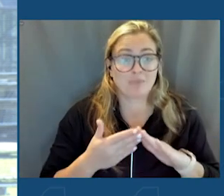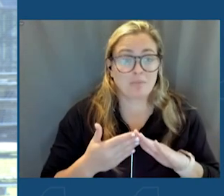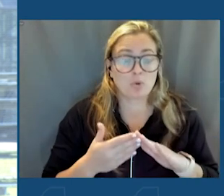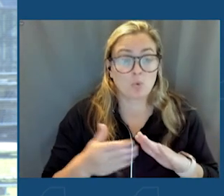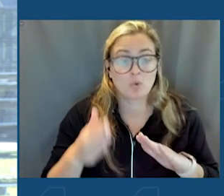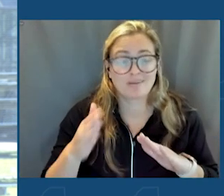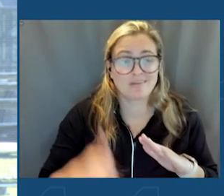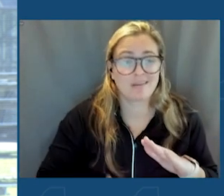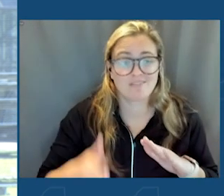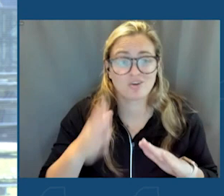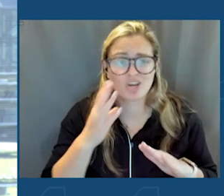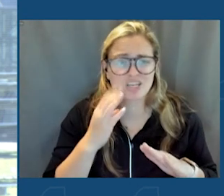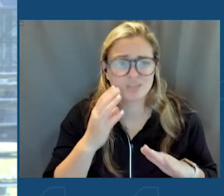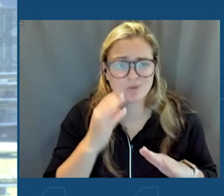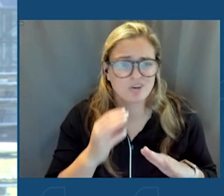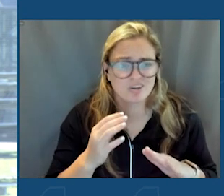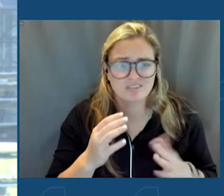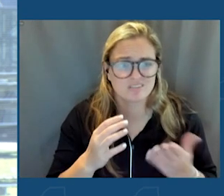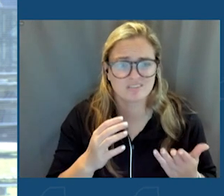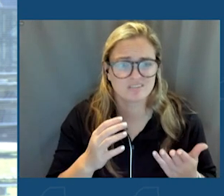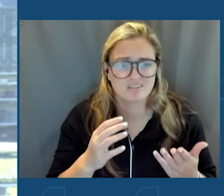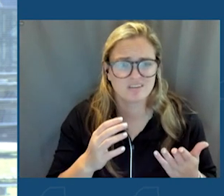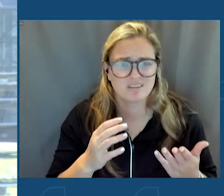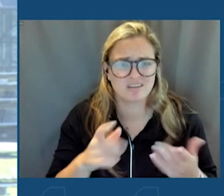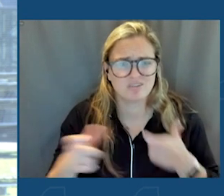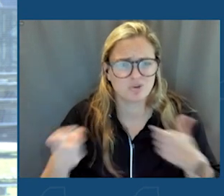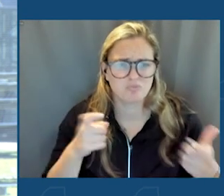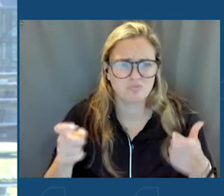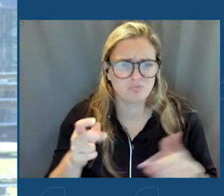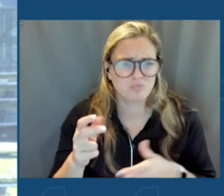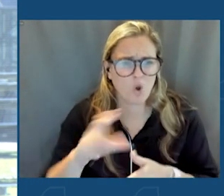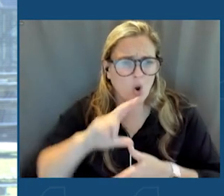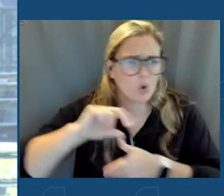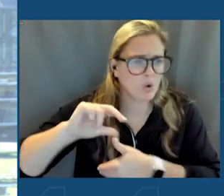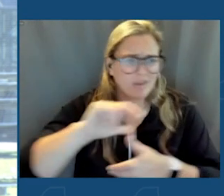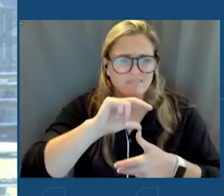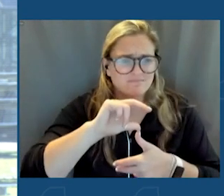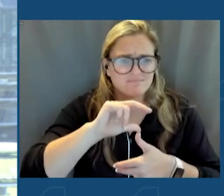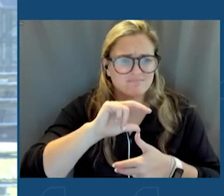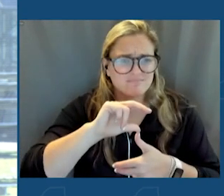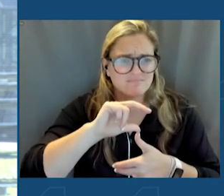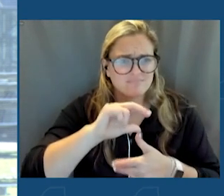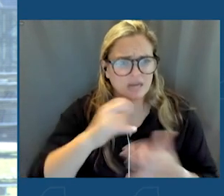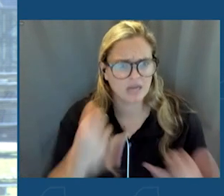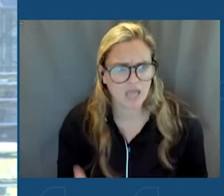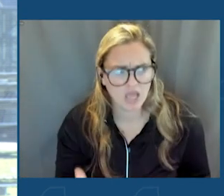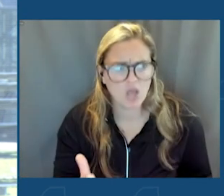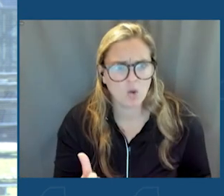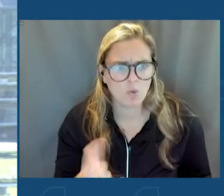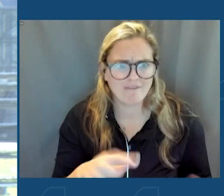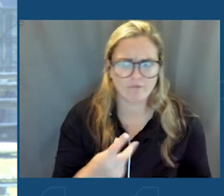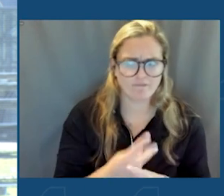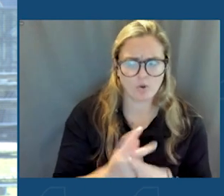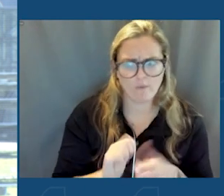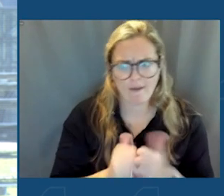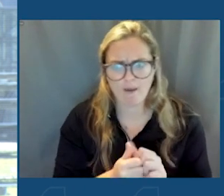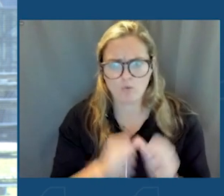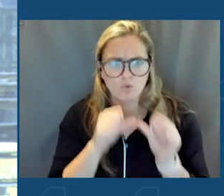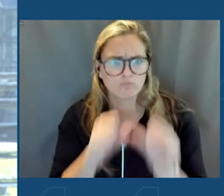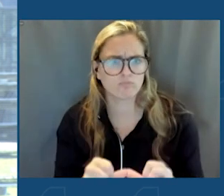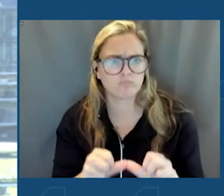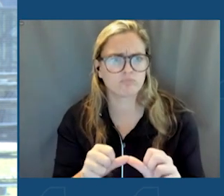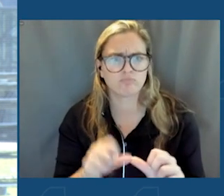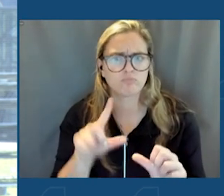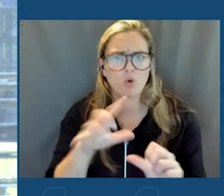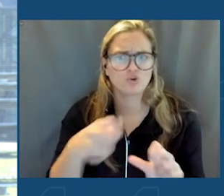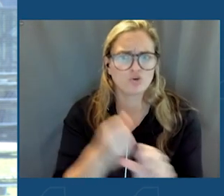even entertained the thought of having to deal with a hurricane are now having to build resiliency because these 100-year events